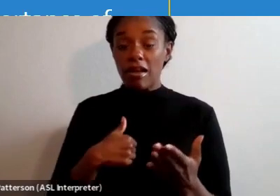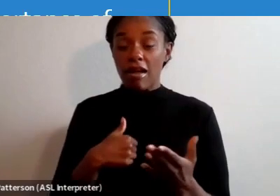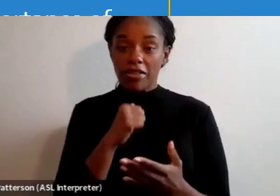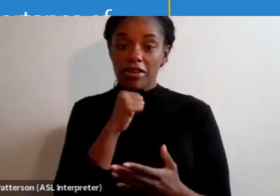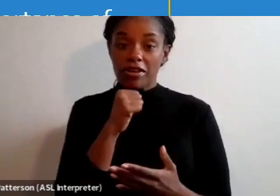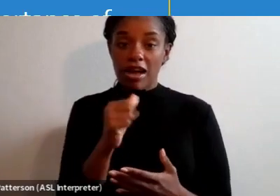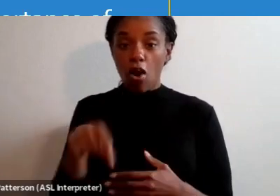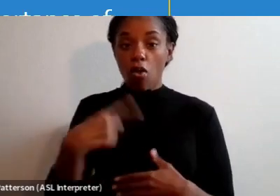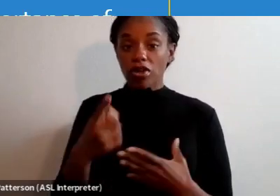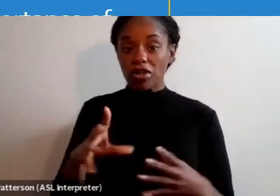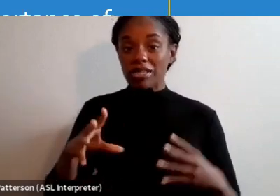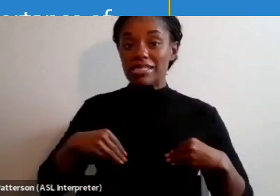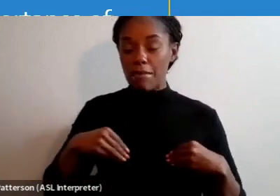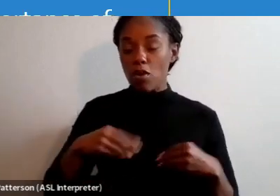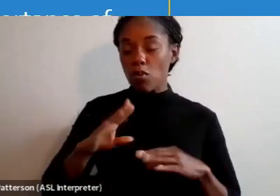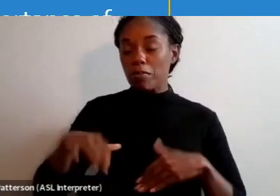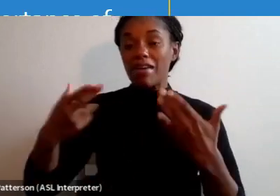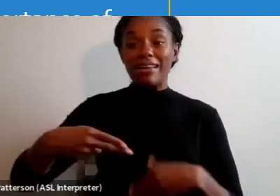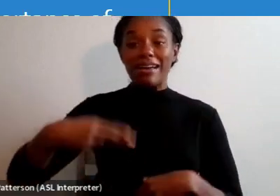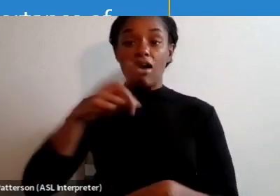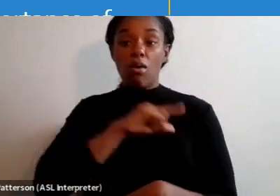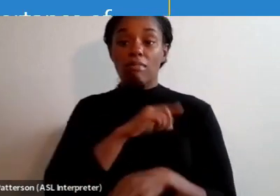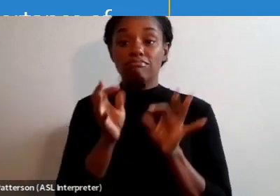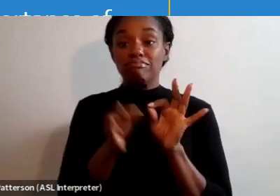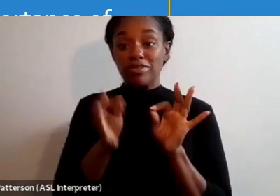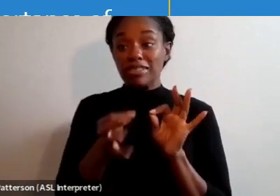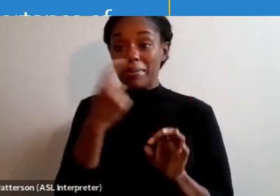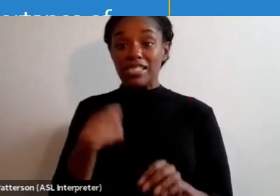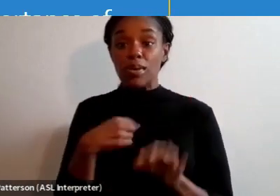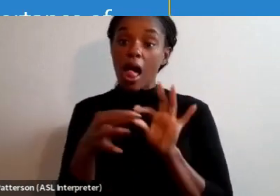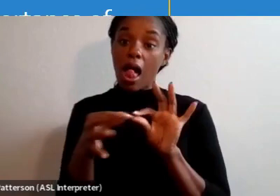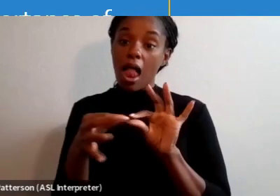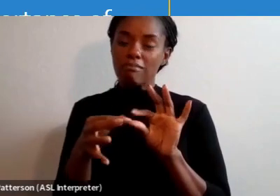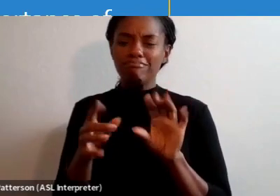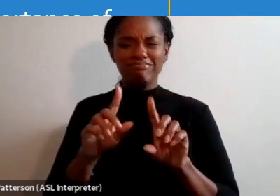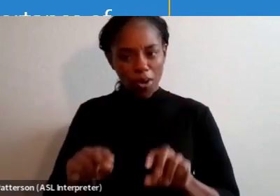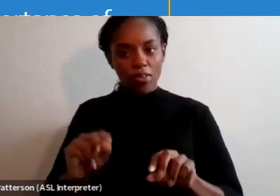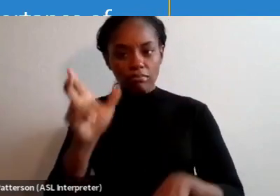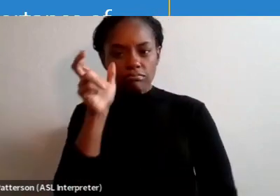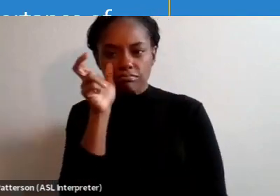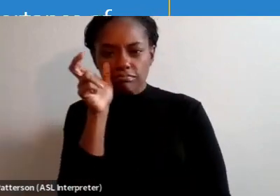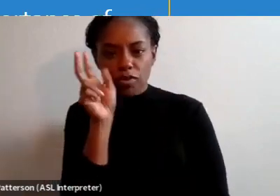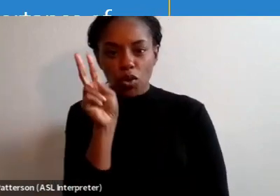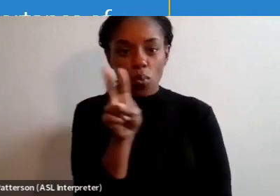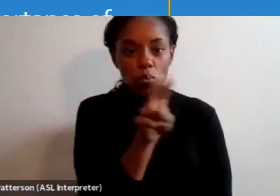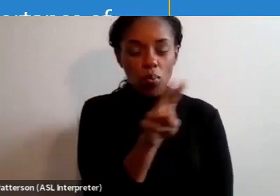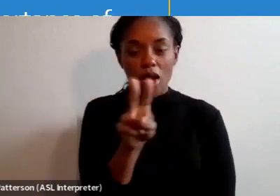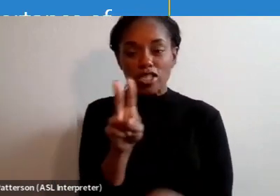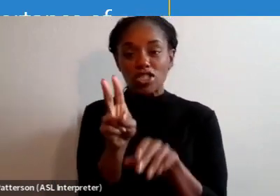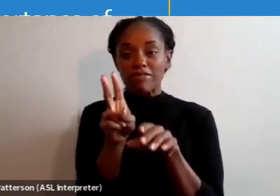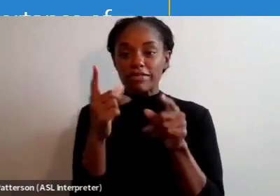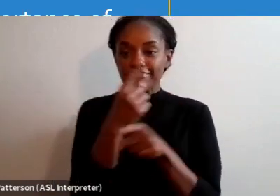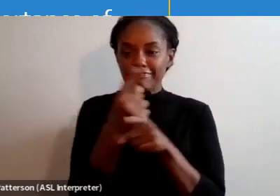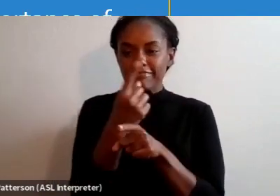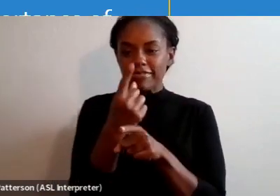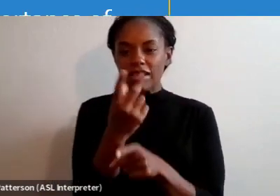quality interpretation because we say we are. They're listening to us. They're listening for accuracy. They're listening to hear